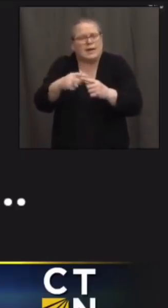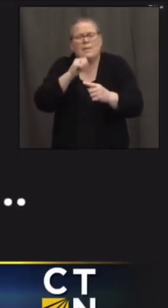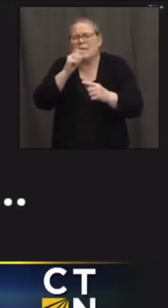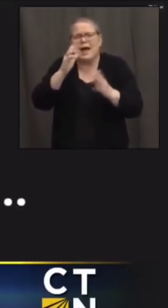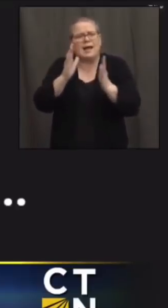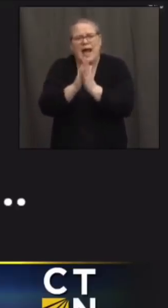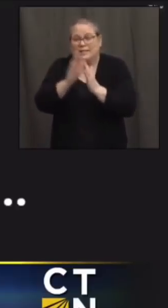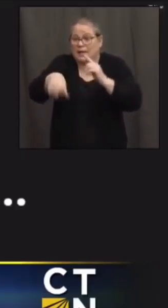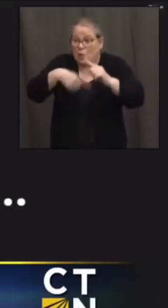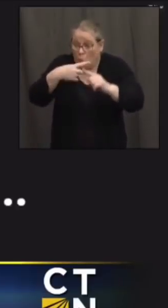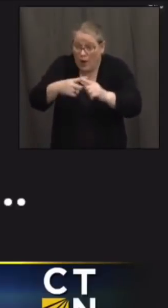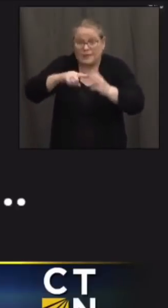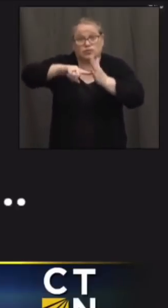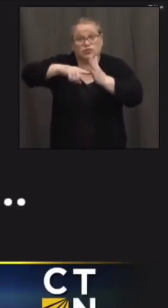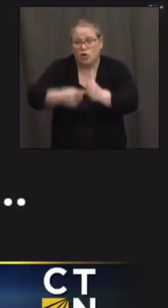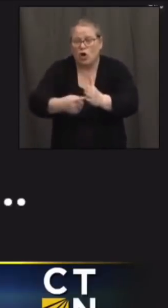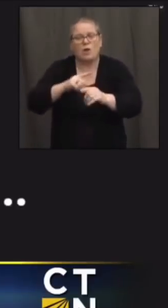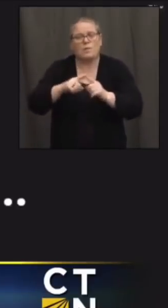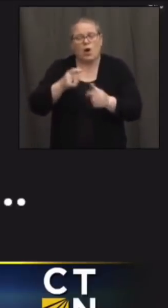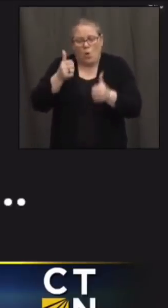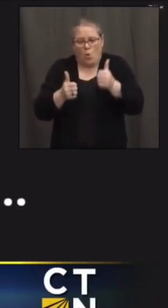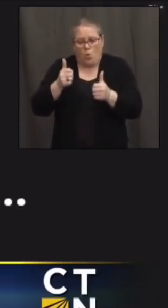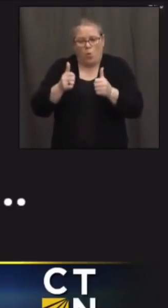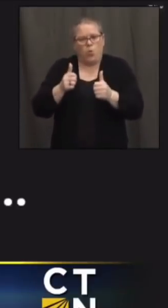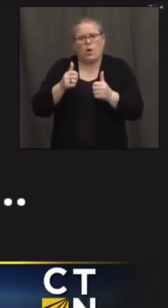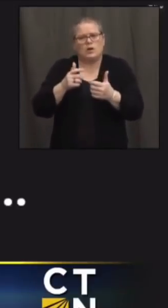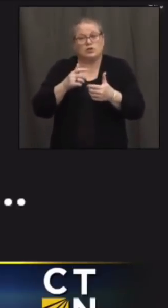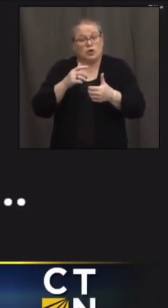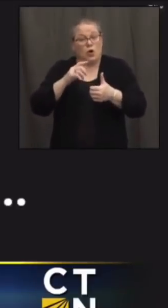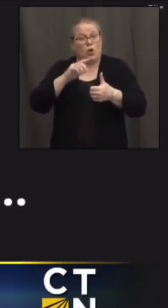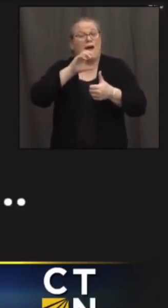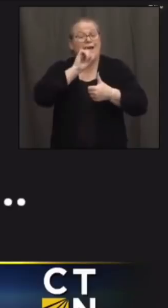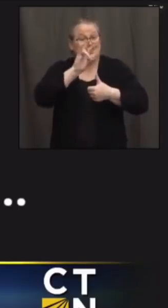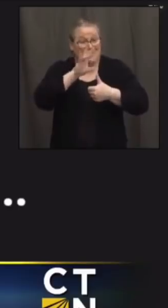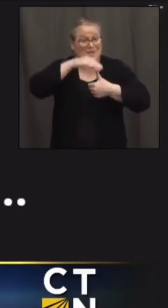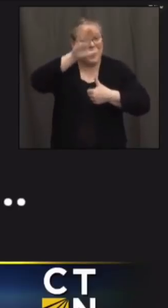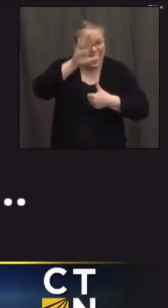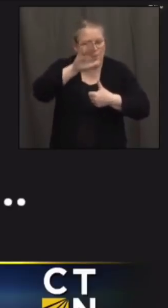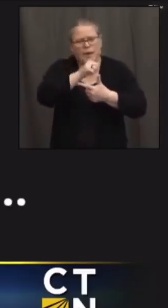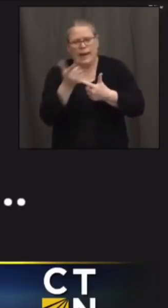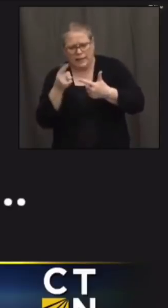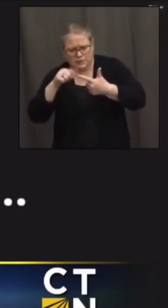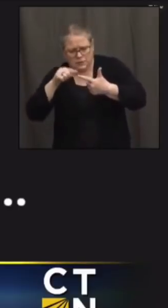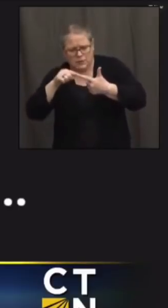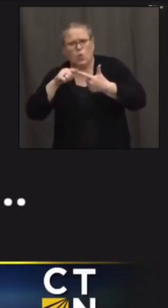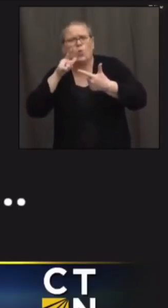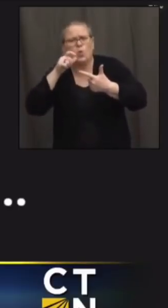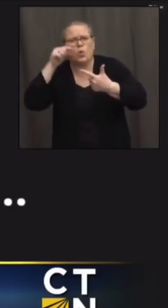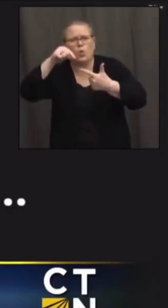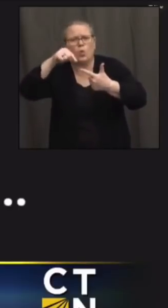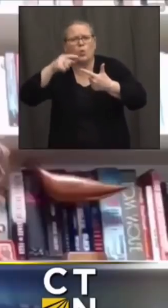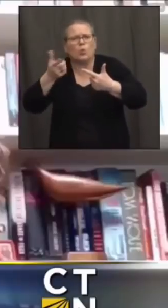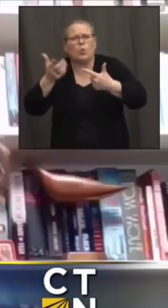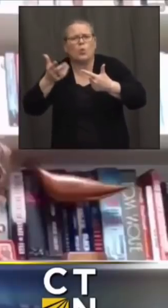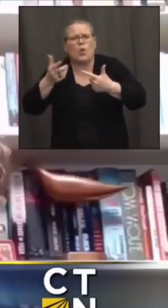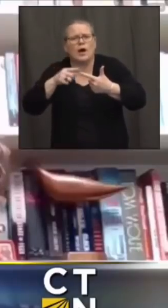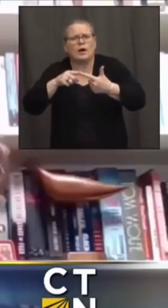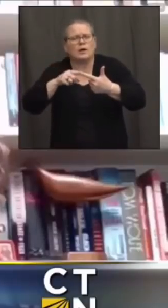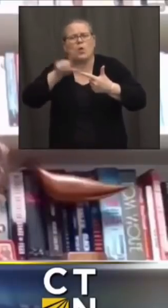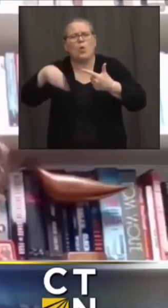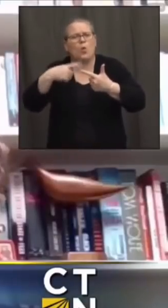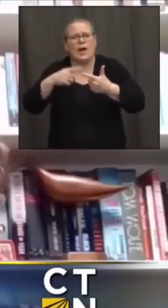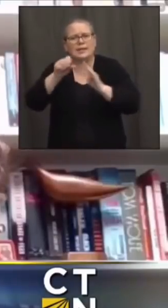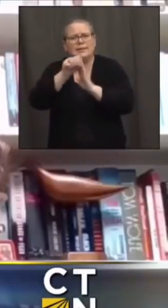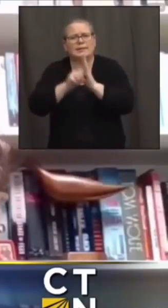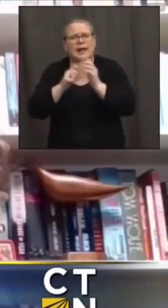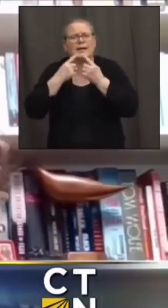the next group will actually start but when will there be clarity on which group will be next in line in the coming days and weeks